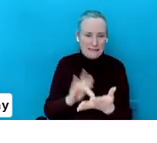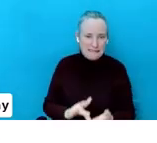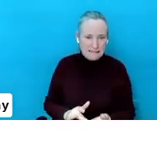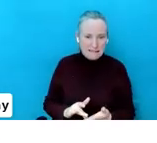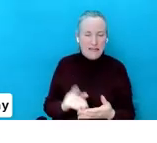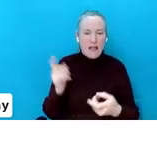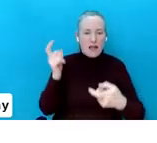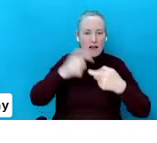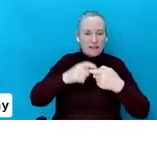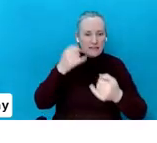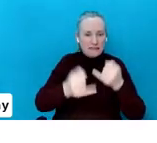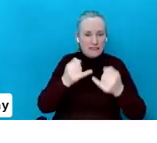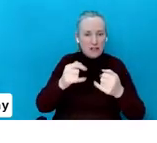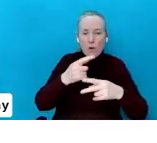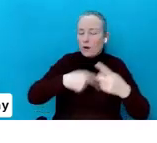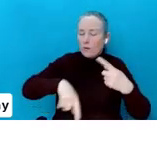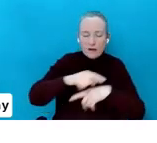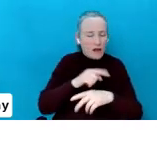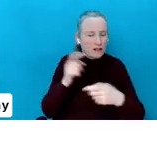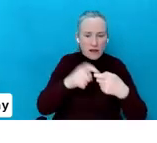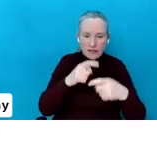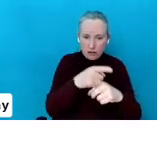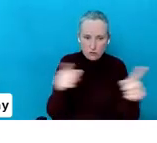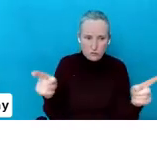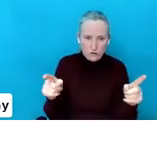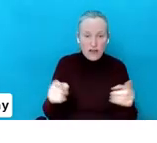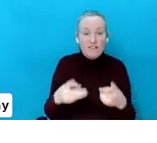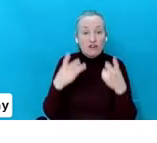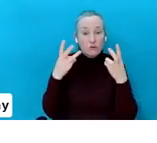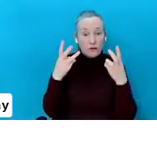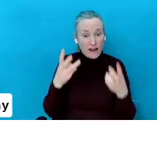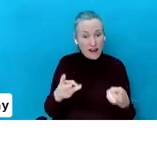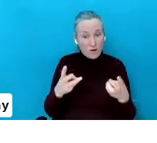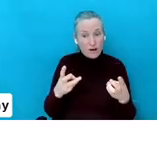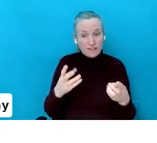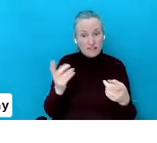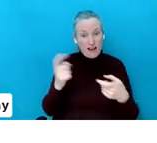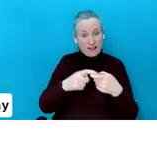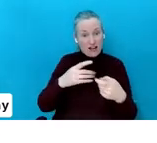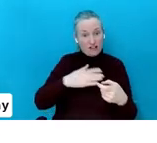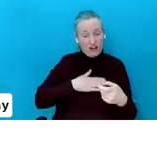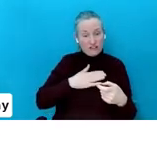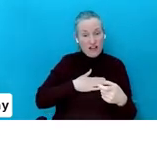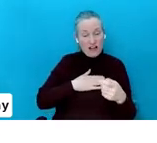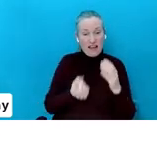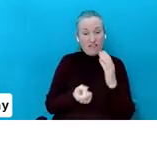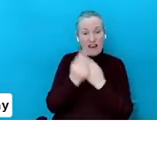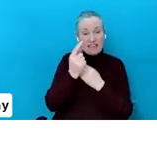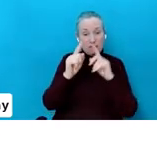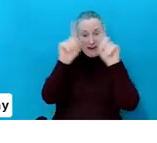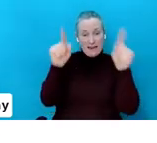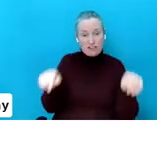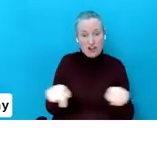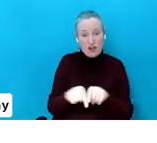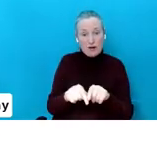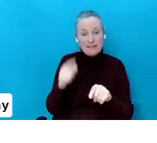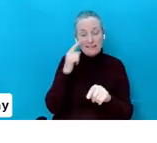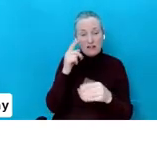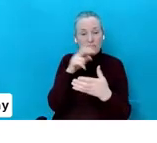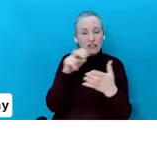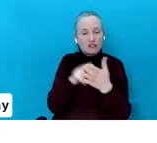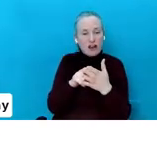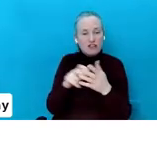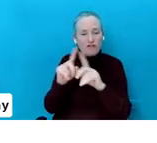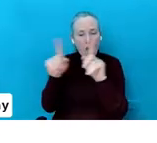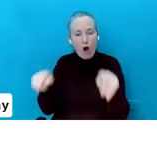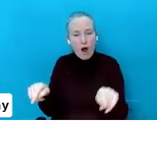not contact you. If you would like to stay in touch with us, then on our events page, you can see the registration form, subscribe, and you